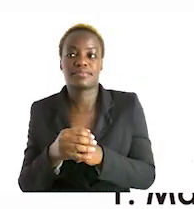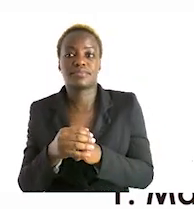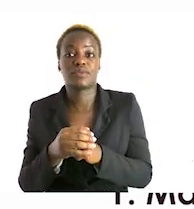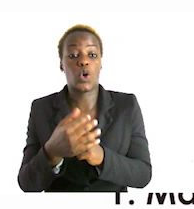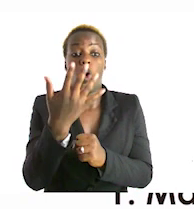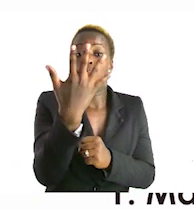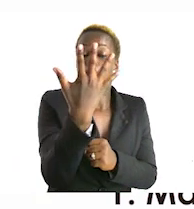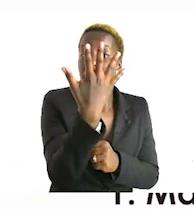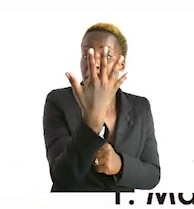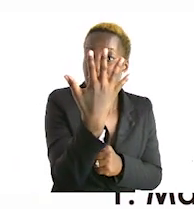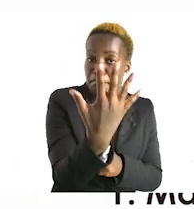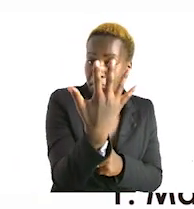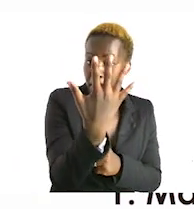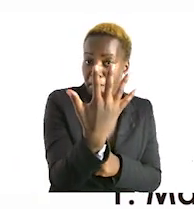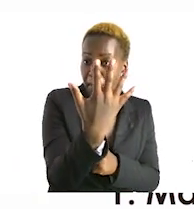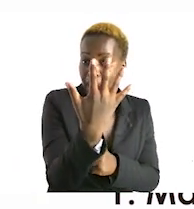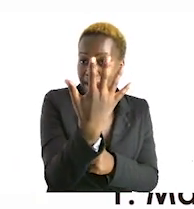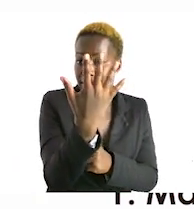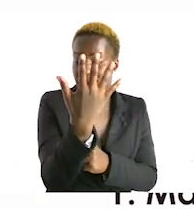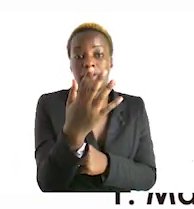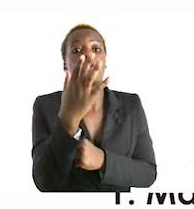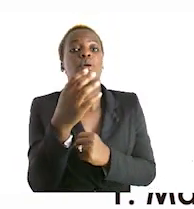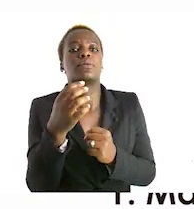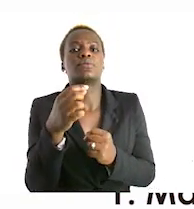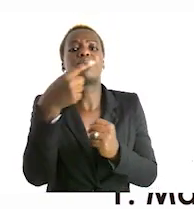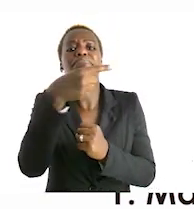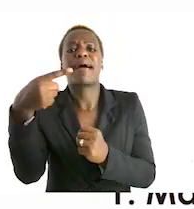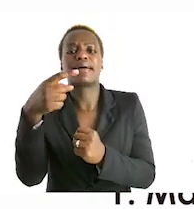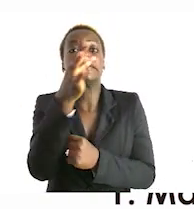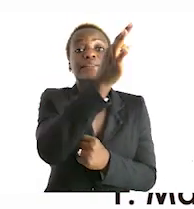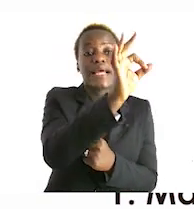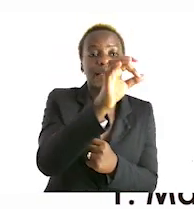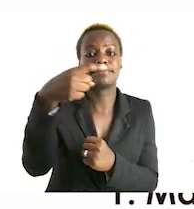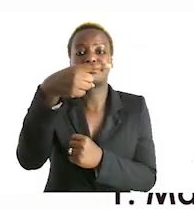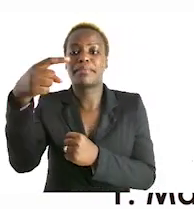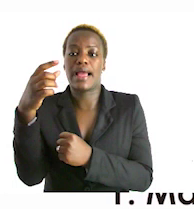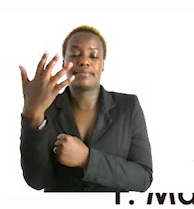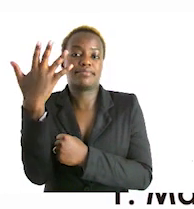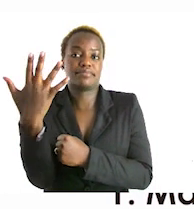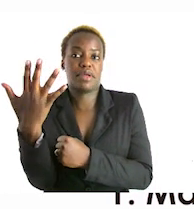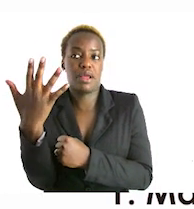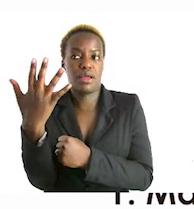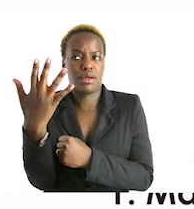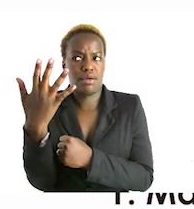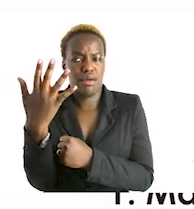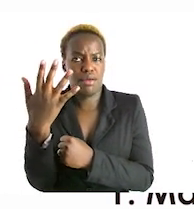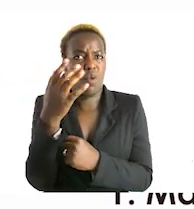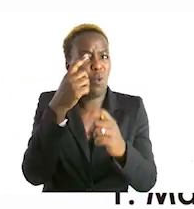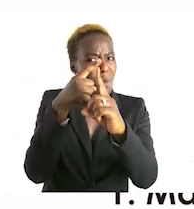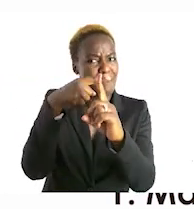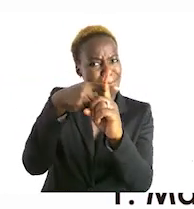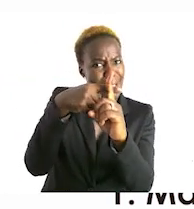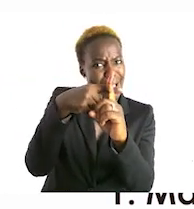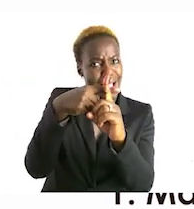pens away from the nine pens what are we supposed to do are we supposed to add or are we supposed